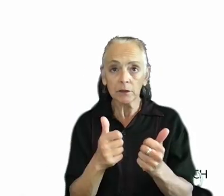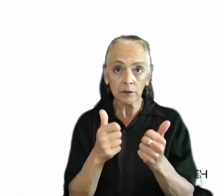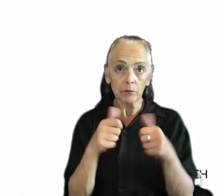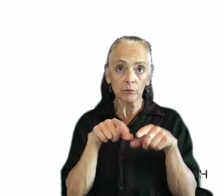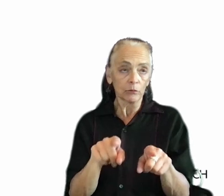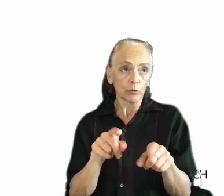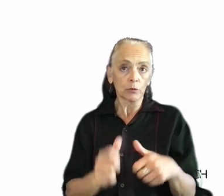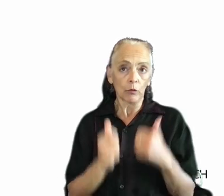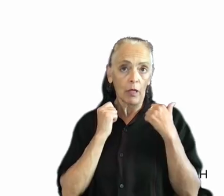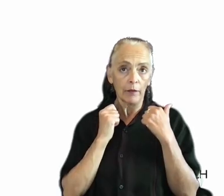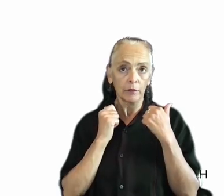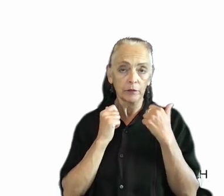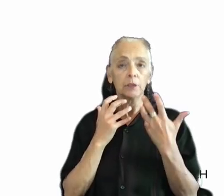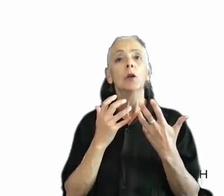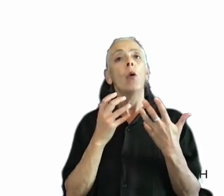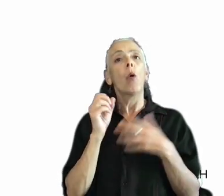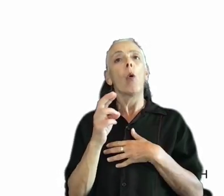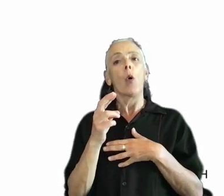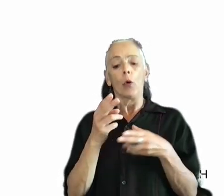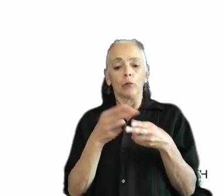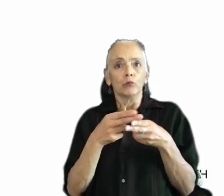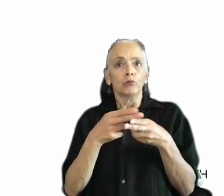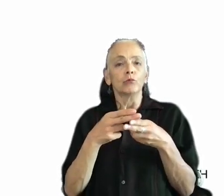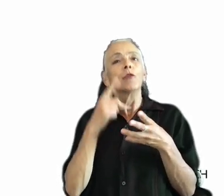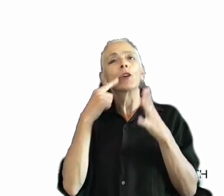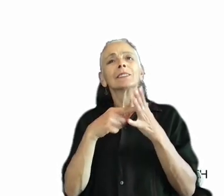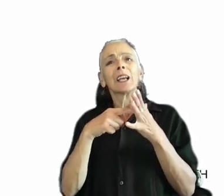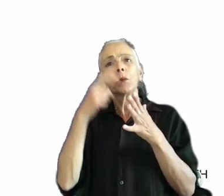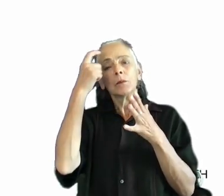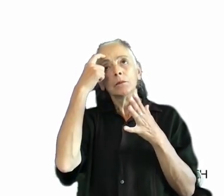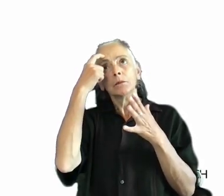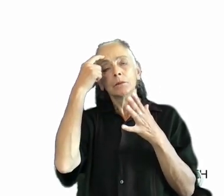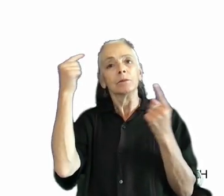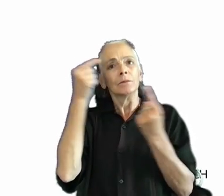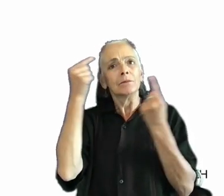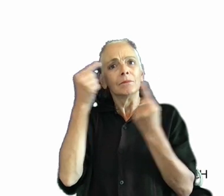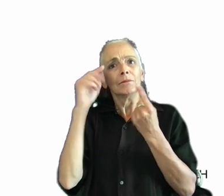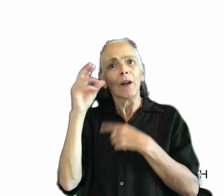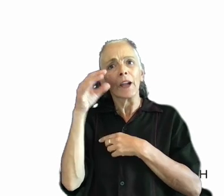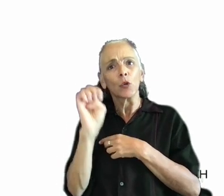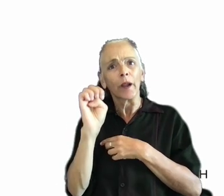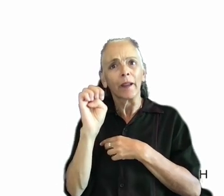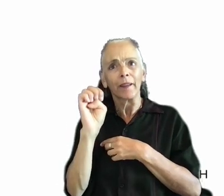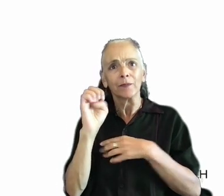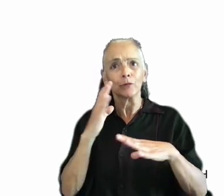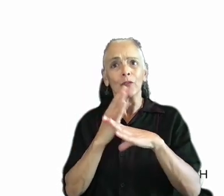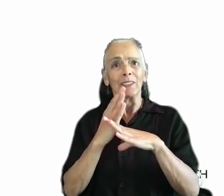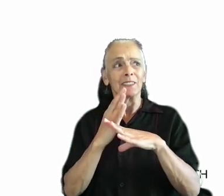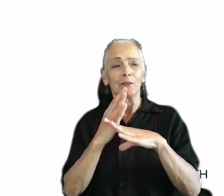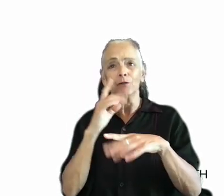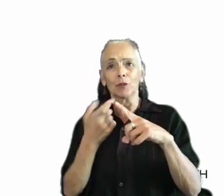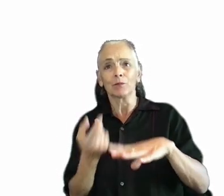or in the short term, such as when someone's migraines prevent them from getting out of bed. In order to meet their needs,